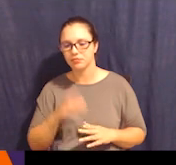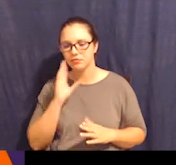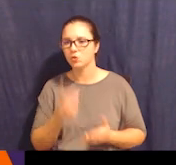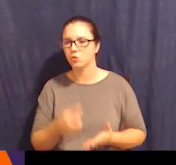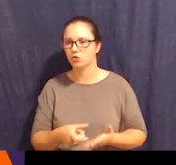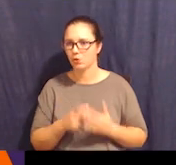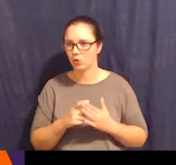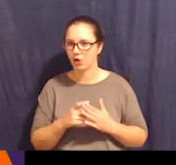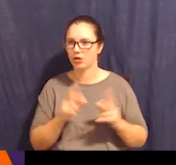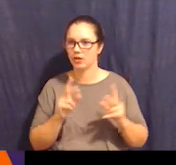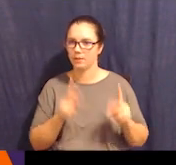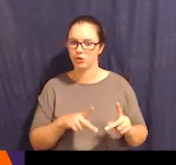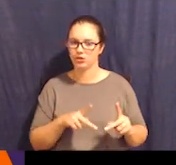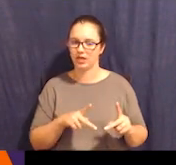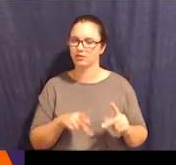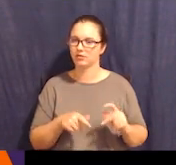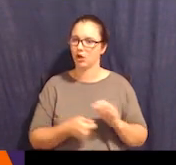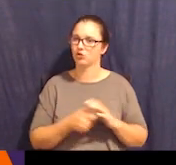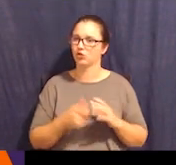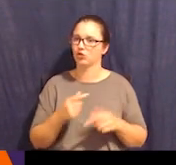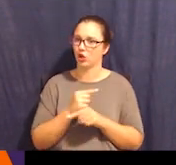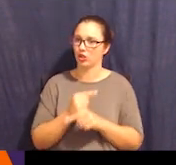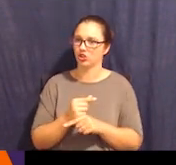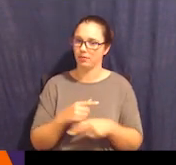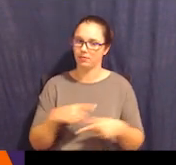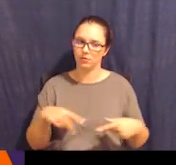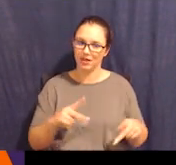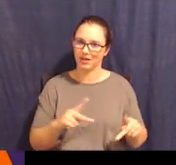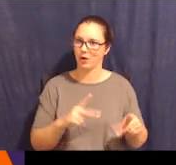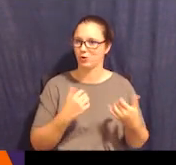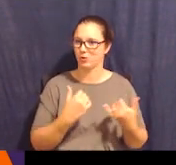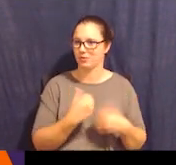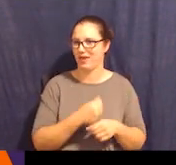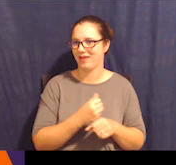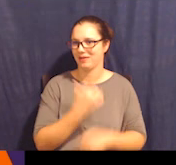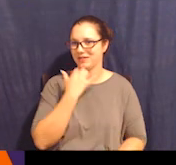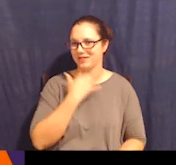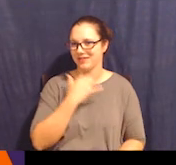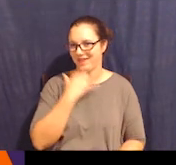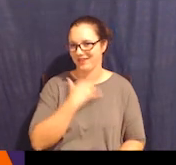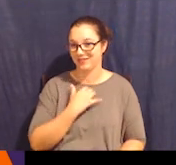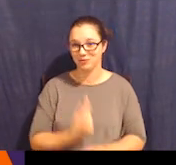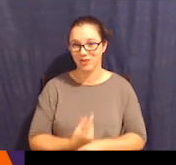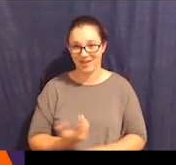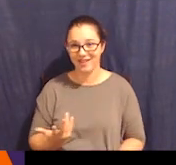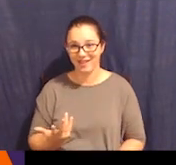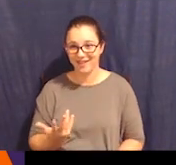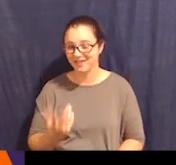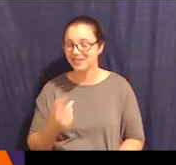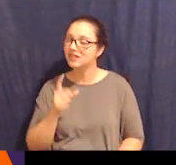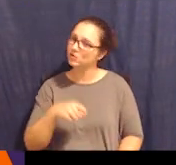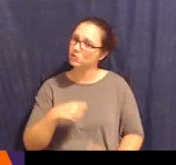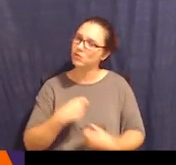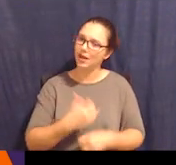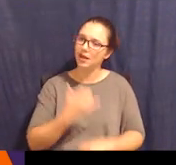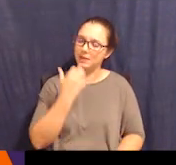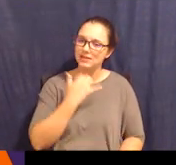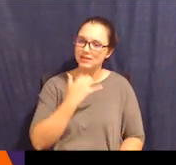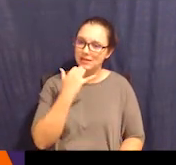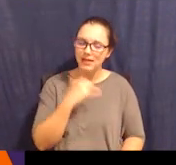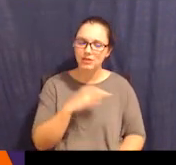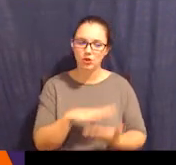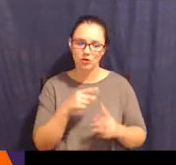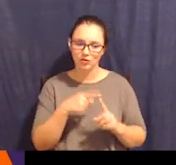make mistakes, right? They need to be able to make mistakes, learn from those mistakes. And as a supporter, it is your role